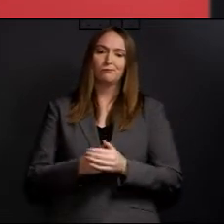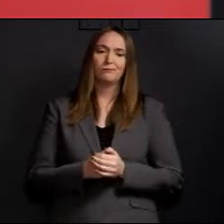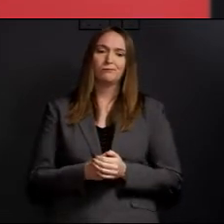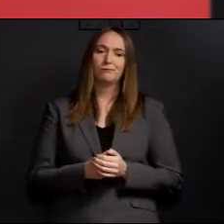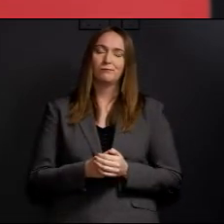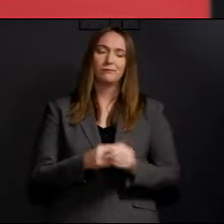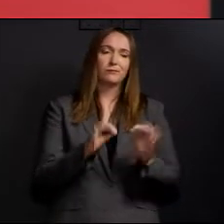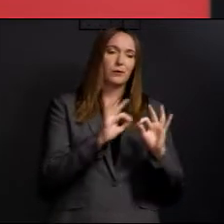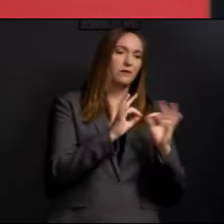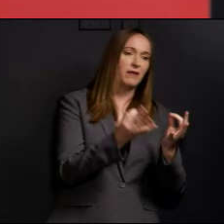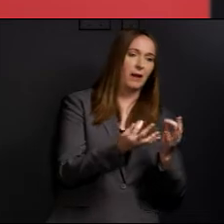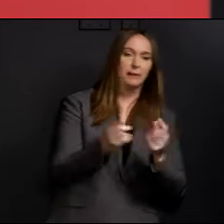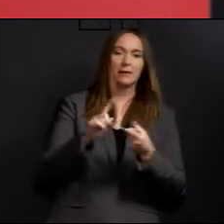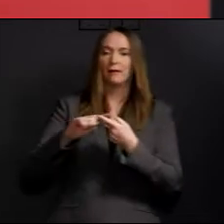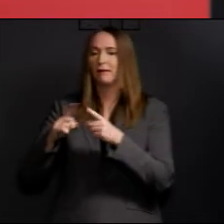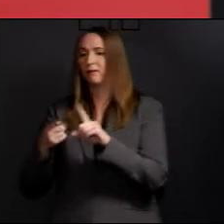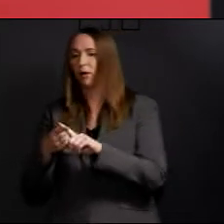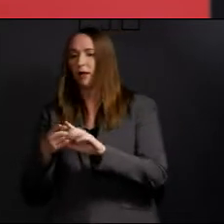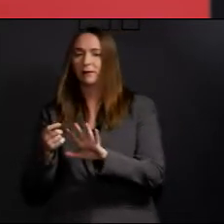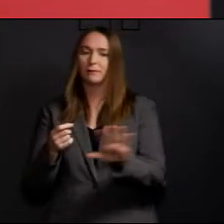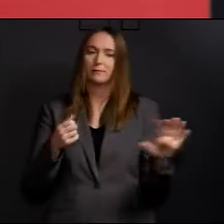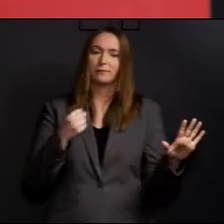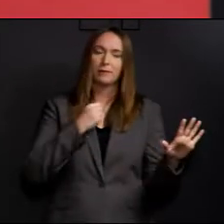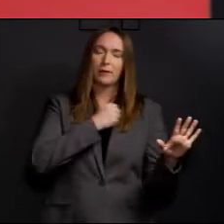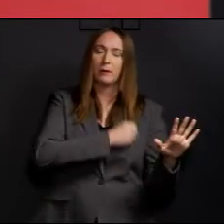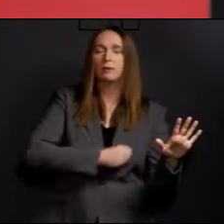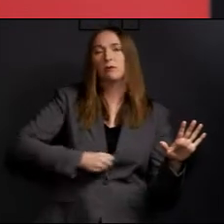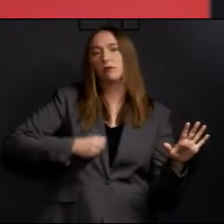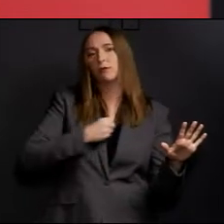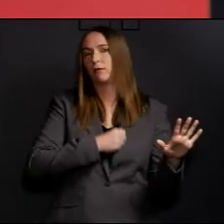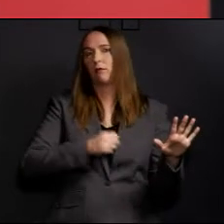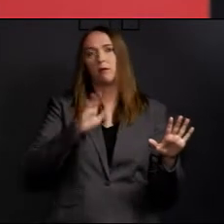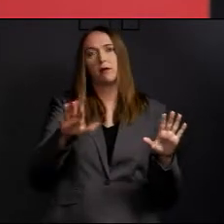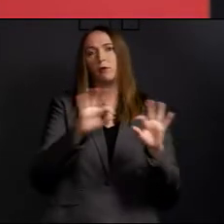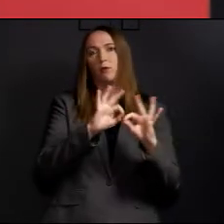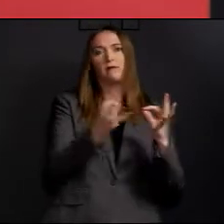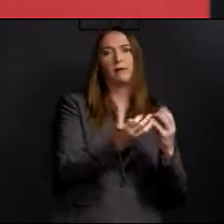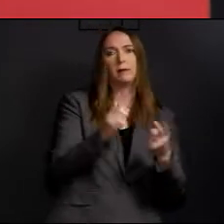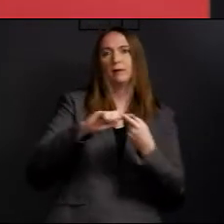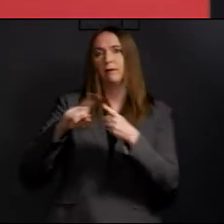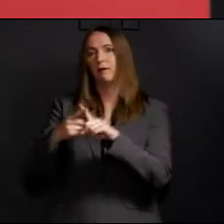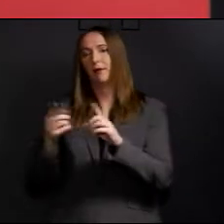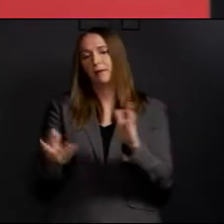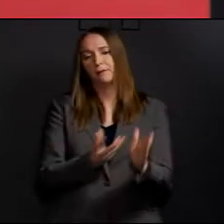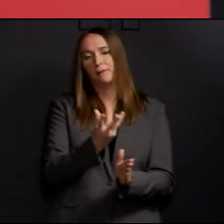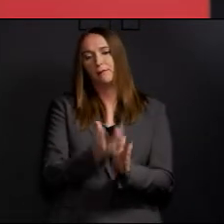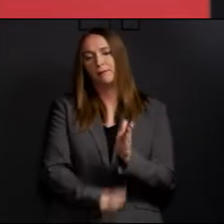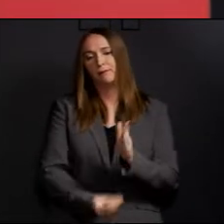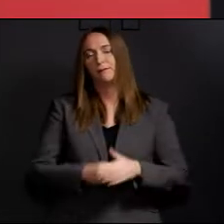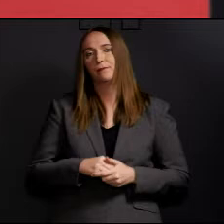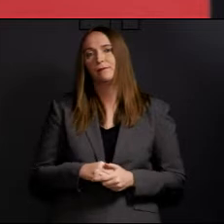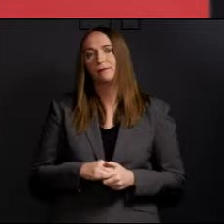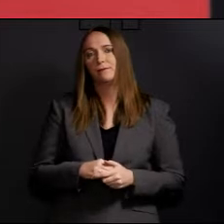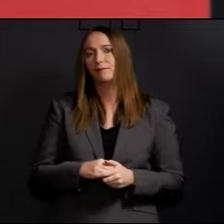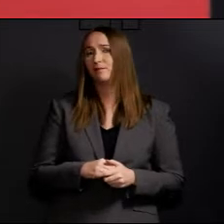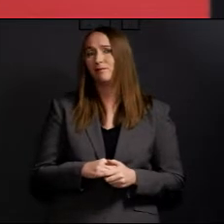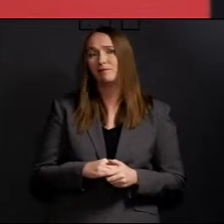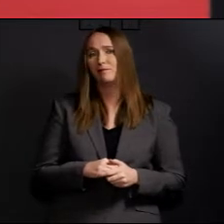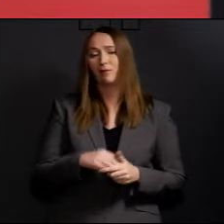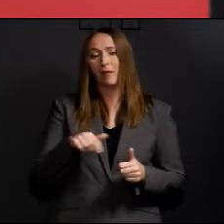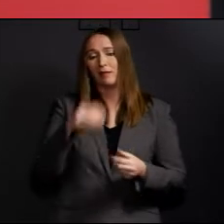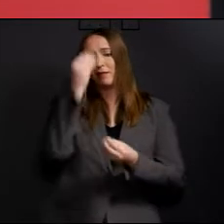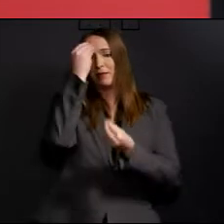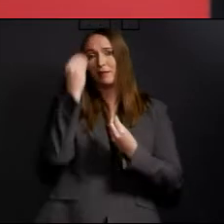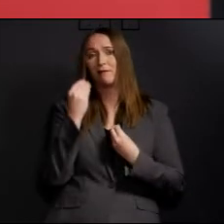have lost a loved one to the COVID-19 virus. But as I've said before, these updates just don't get any easier.